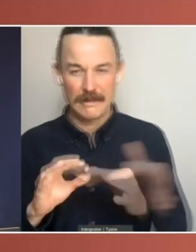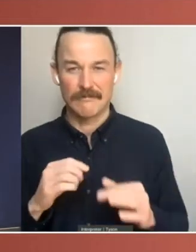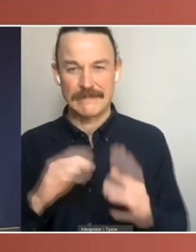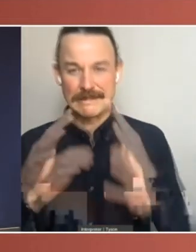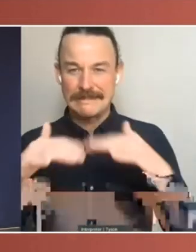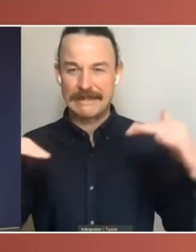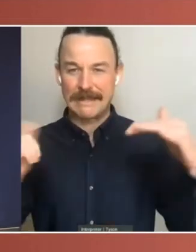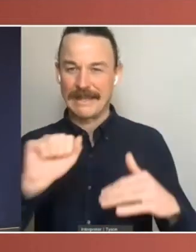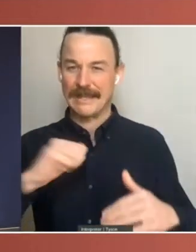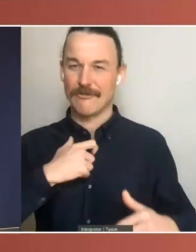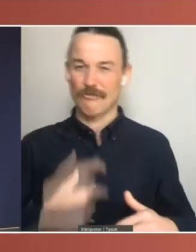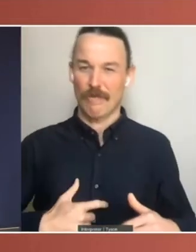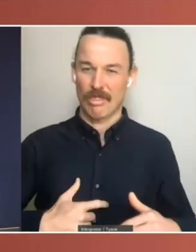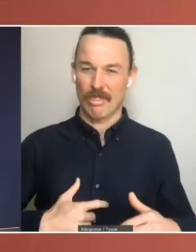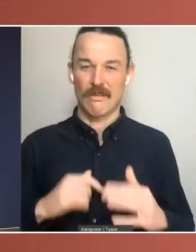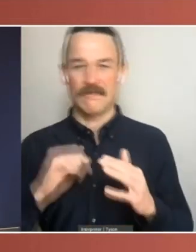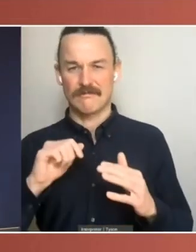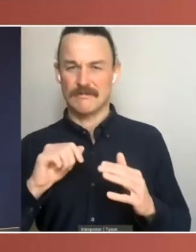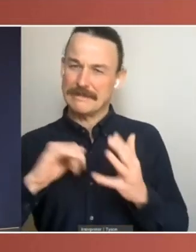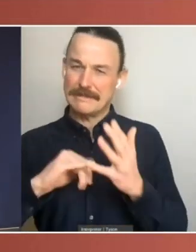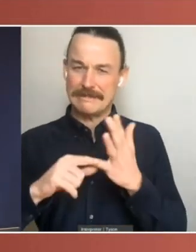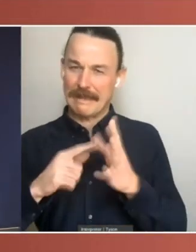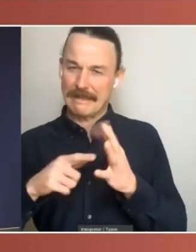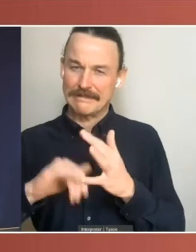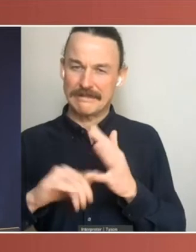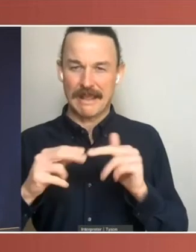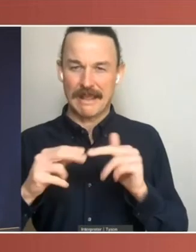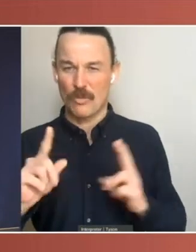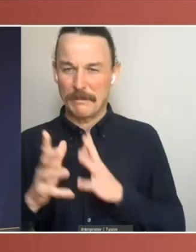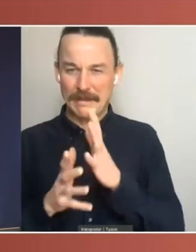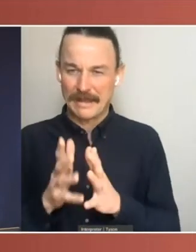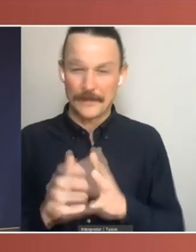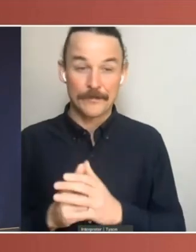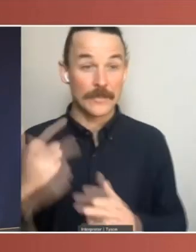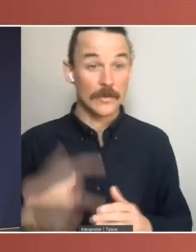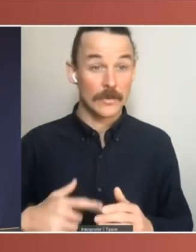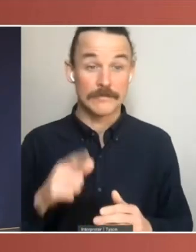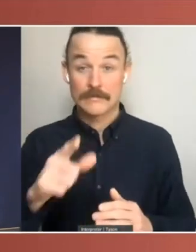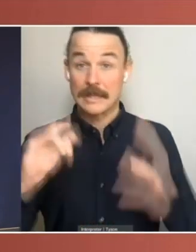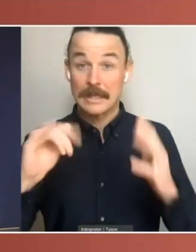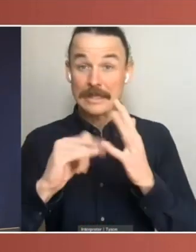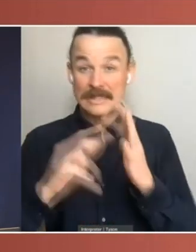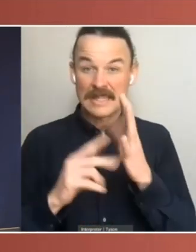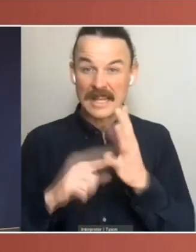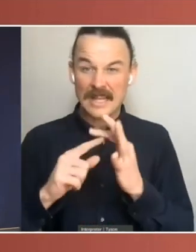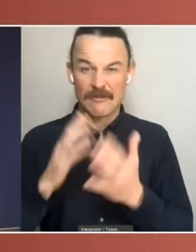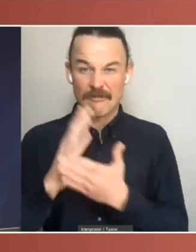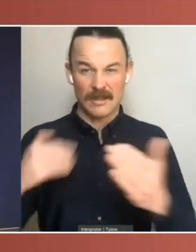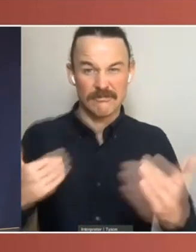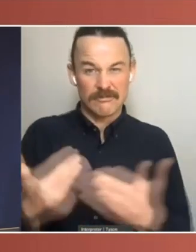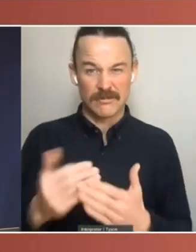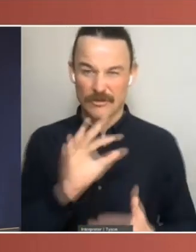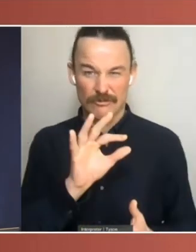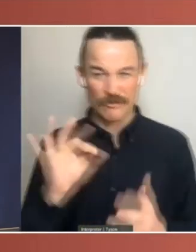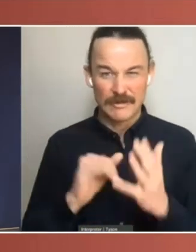state's house. The question is, as the Senate hasn't lived up to its purpose of being a state's house, should the Senate be abolished